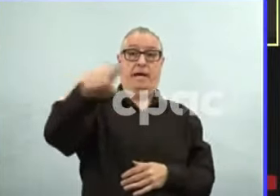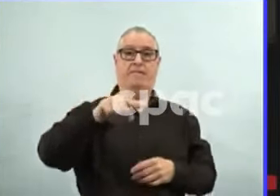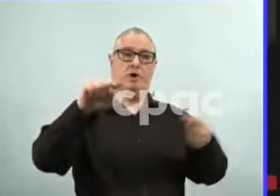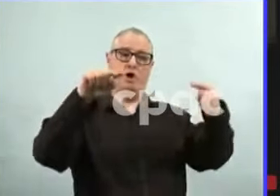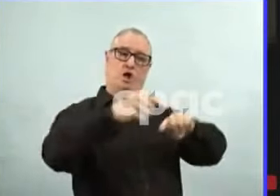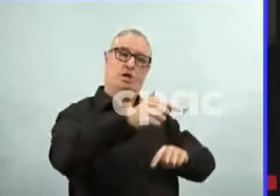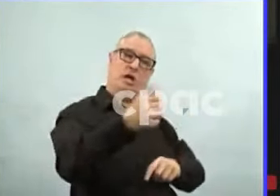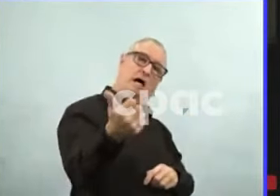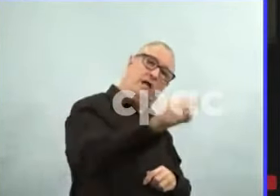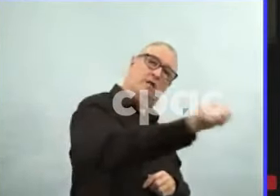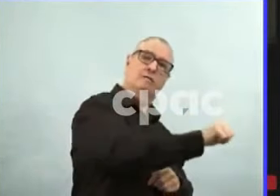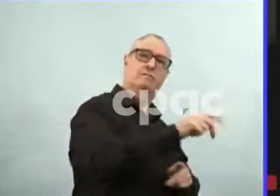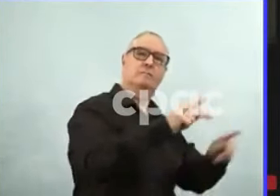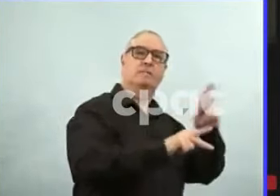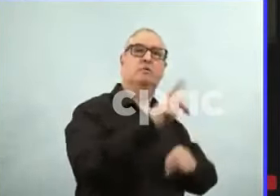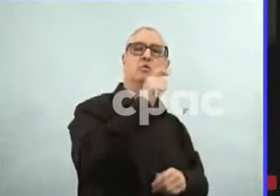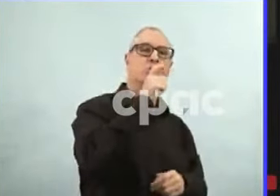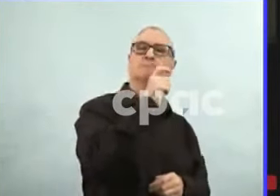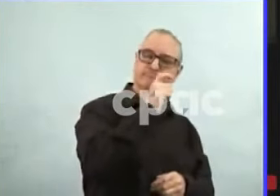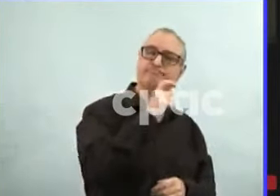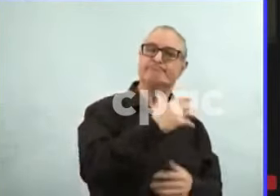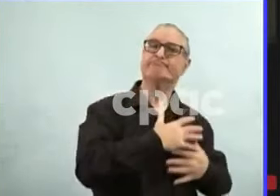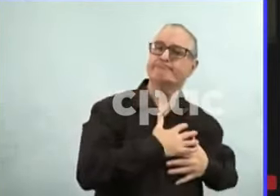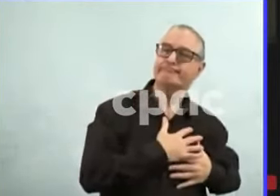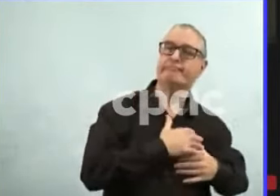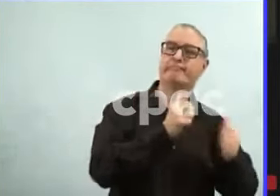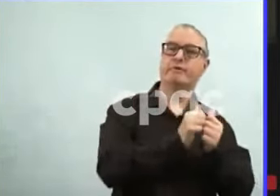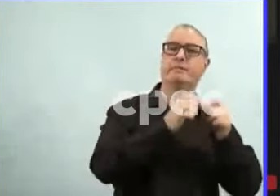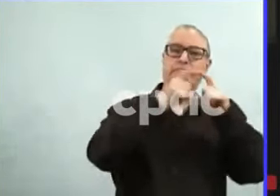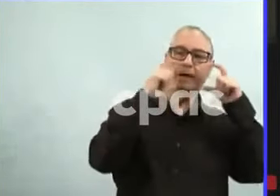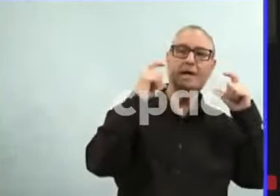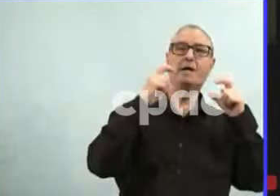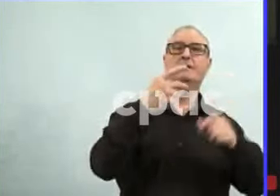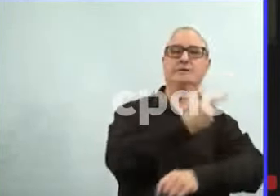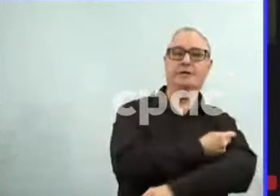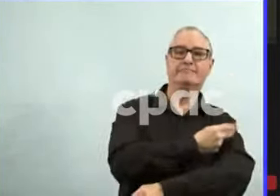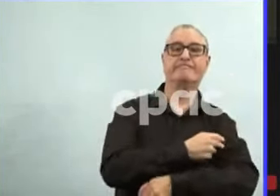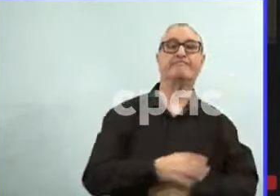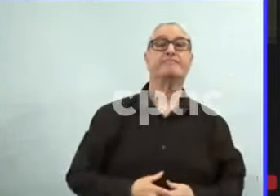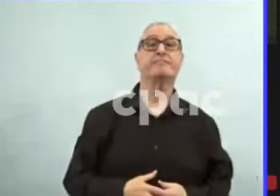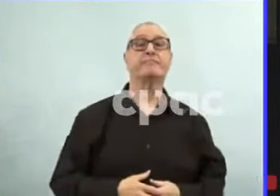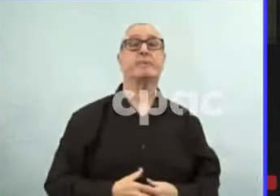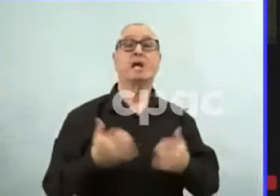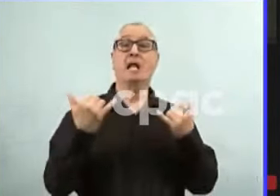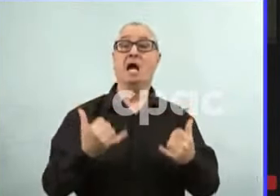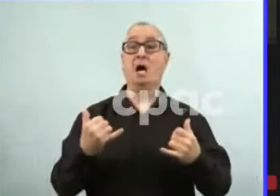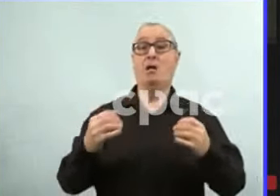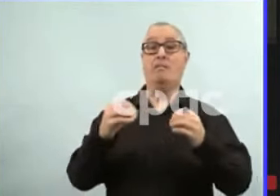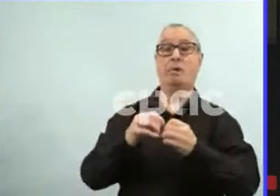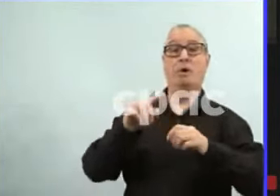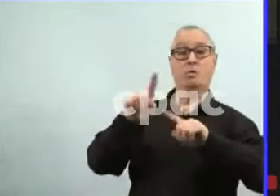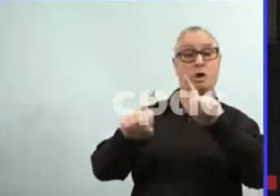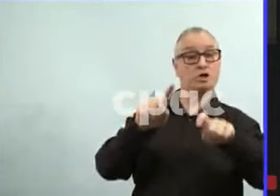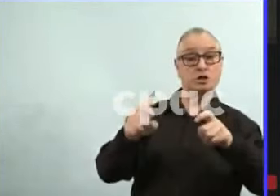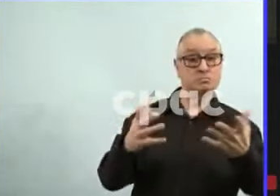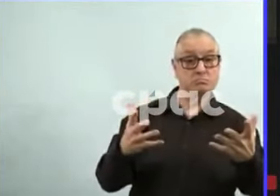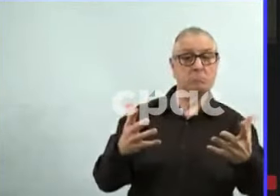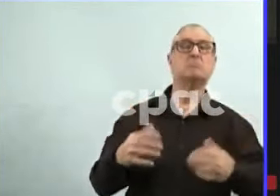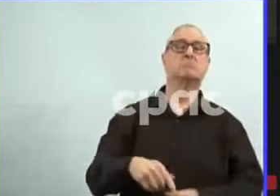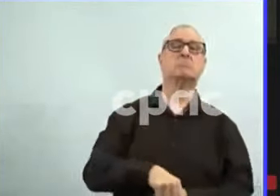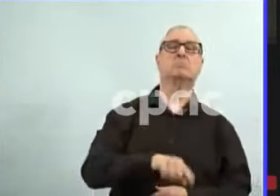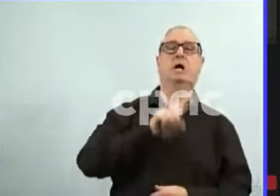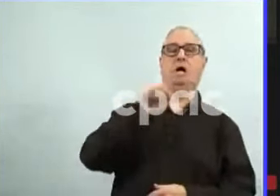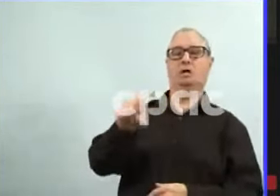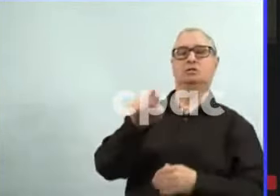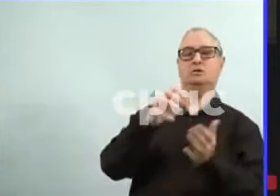Time for a couple more questions. Actually, this one's for Dr. Reiber. I just wanted to know if she could elaborate a little